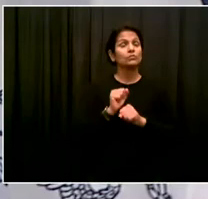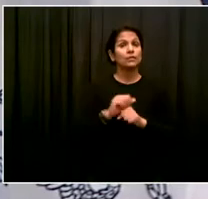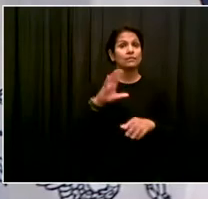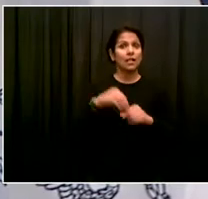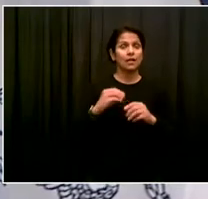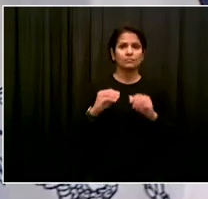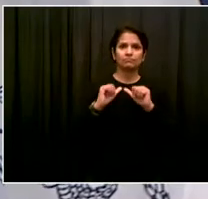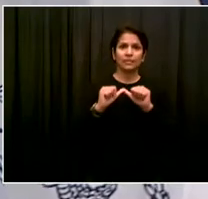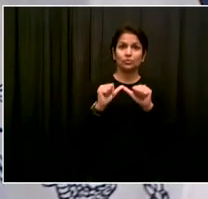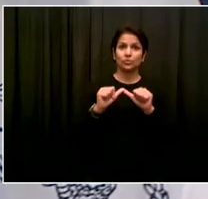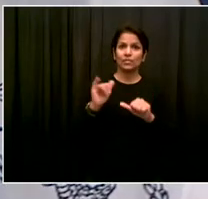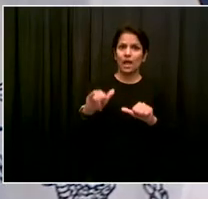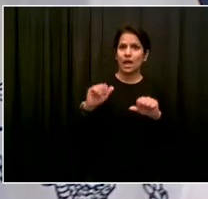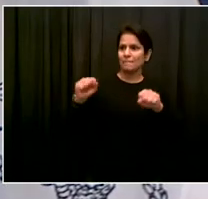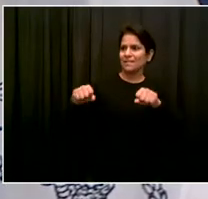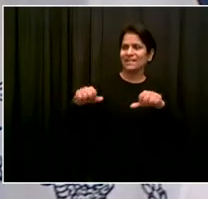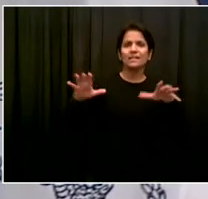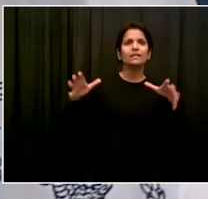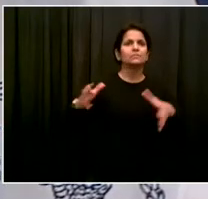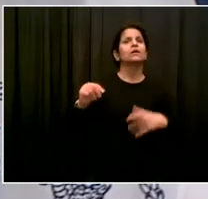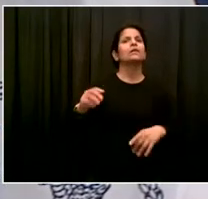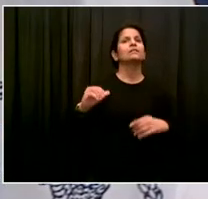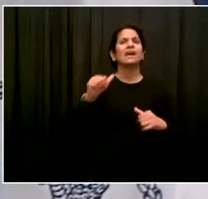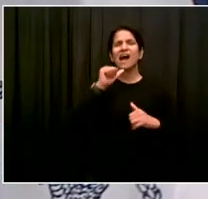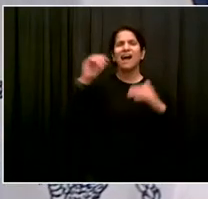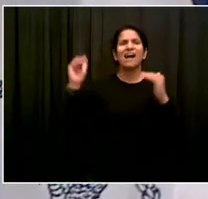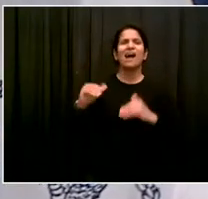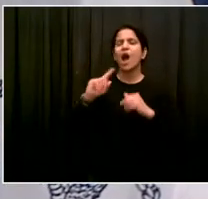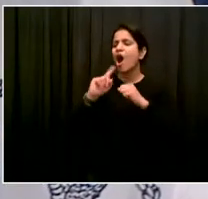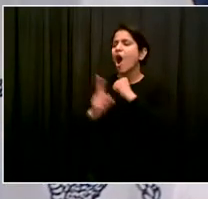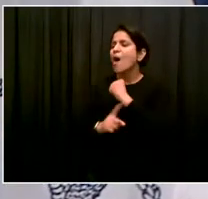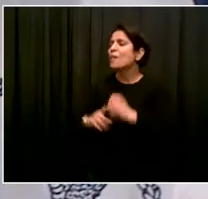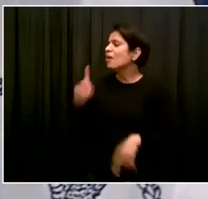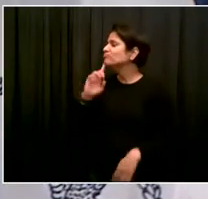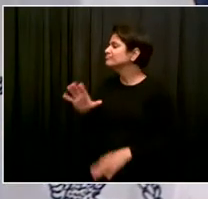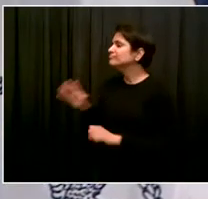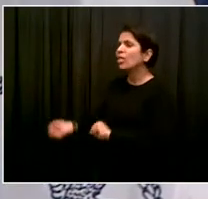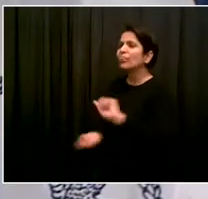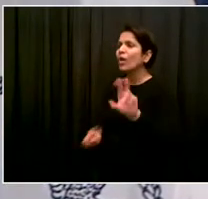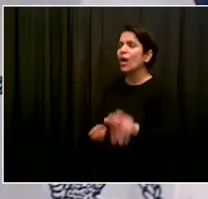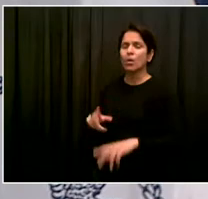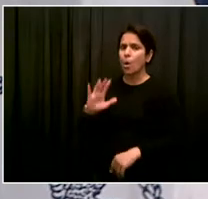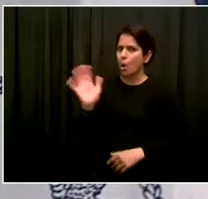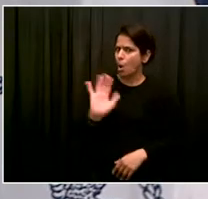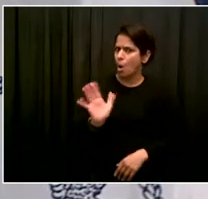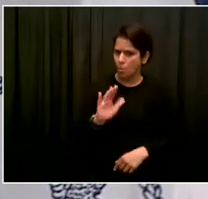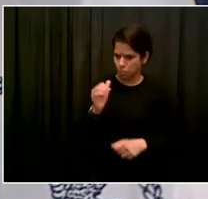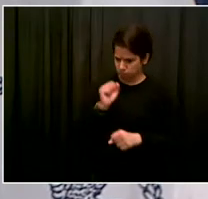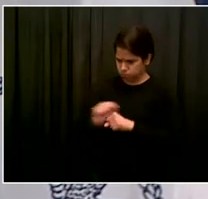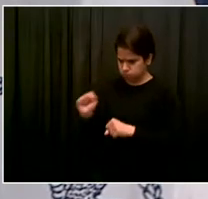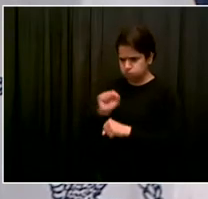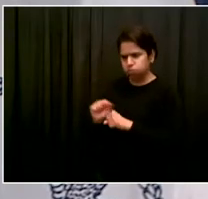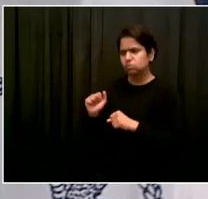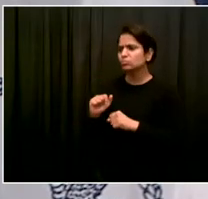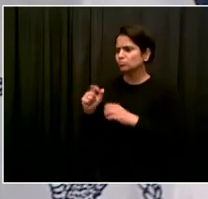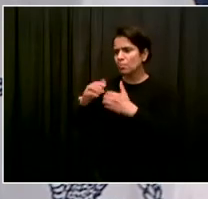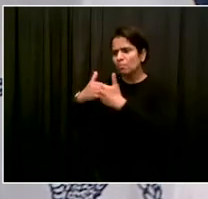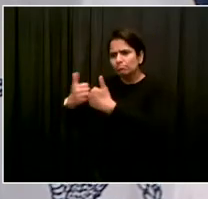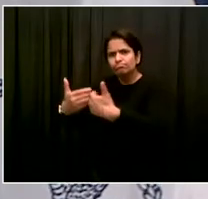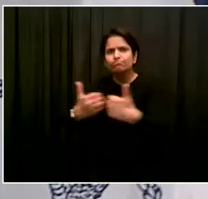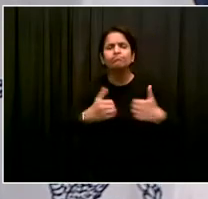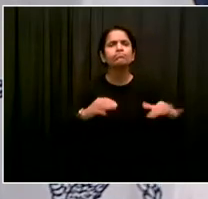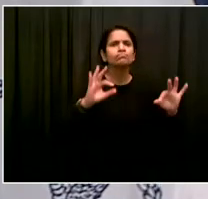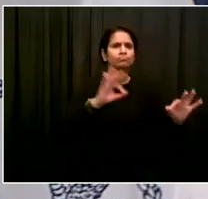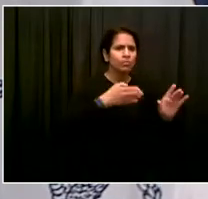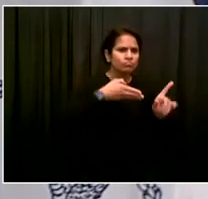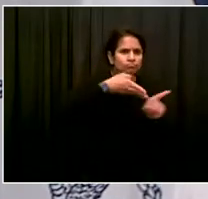nation in terms of innovative approaches. Thank you for the extraordinary work you've done over years and years at Sanitation Department. But as always, thank you to the